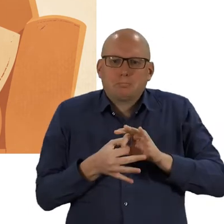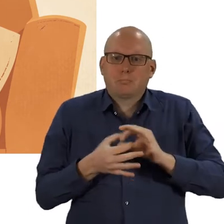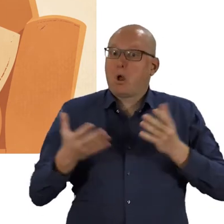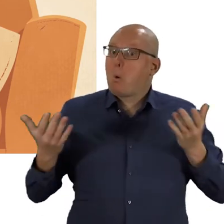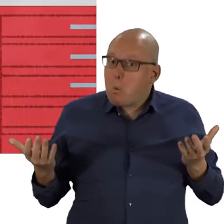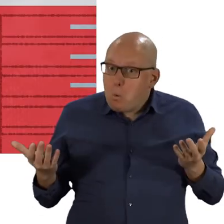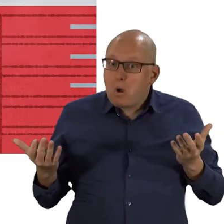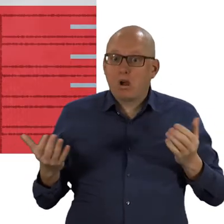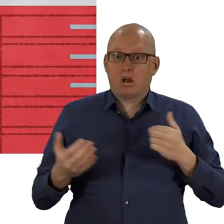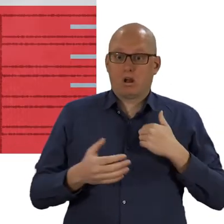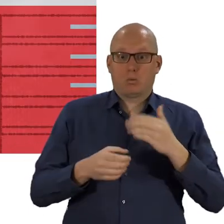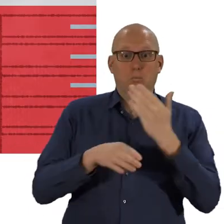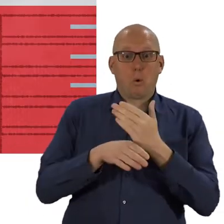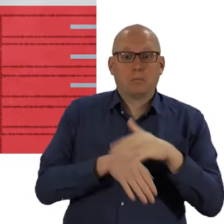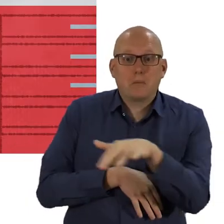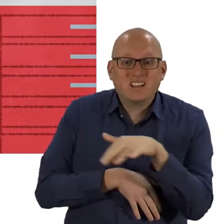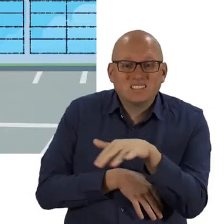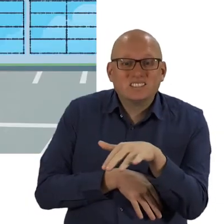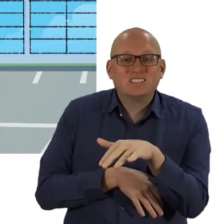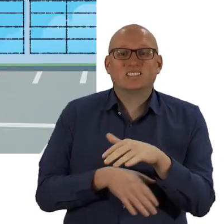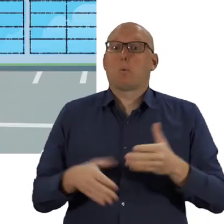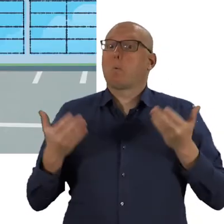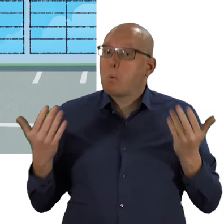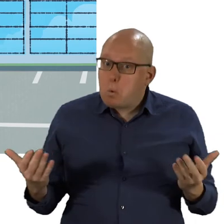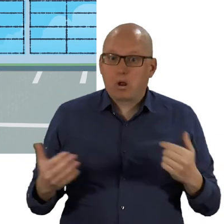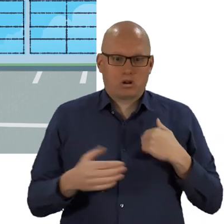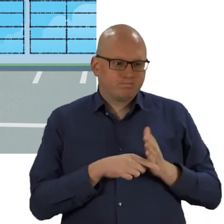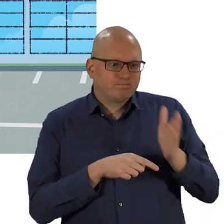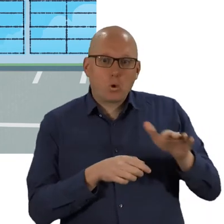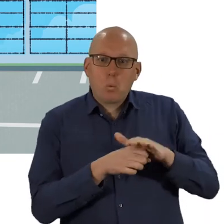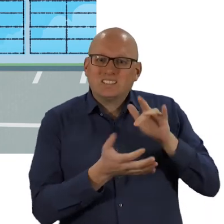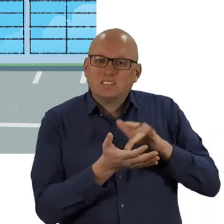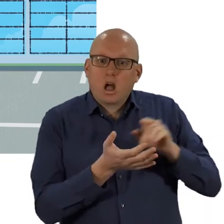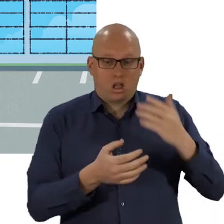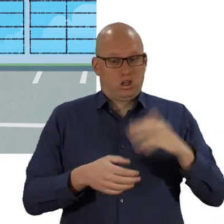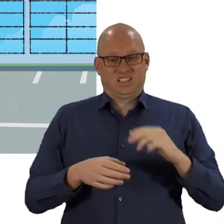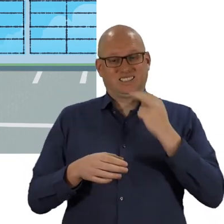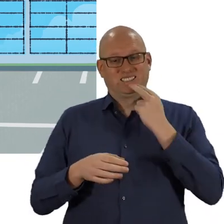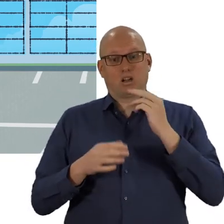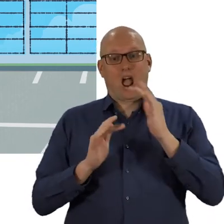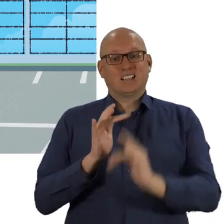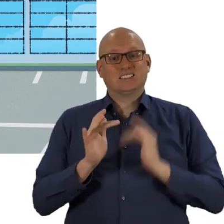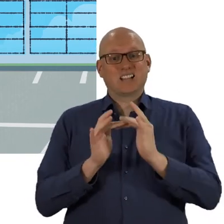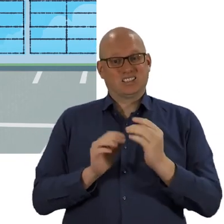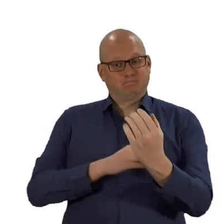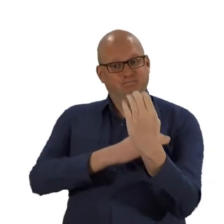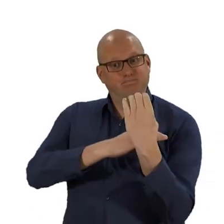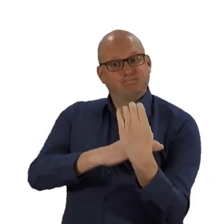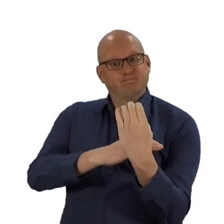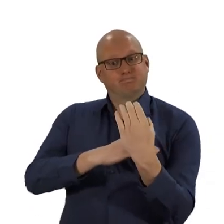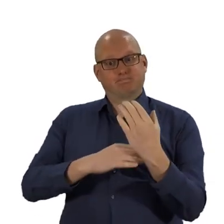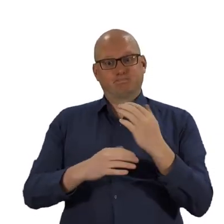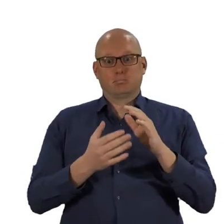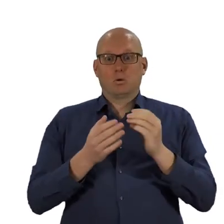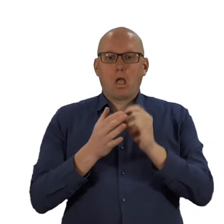or your workplace or local centre. All you need is an internet-enabled device with a webcam, a